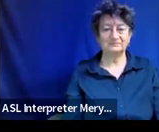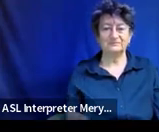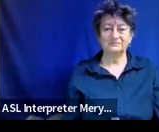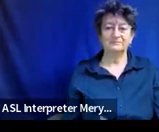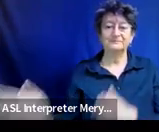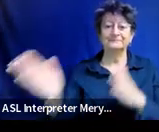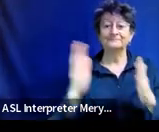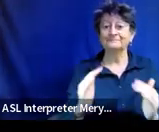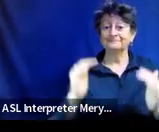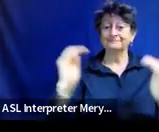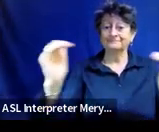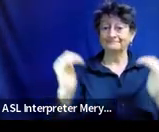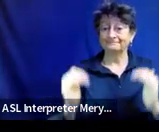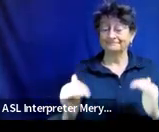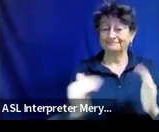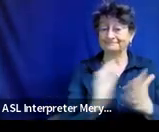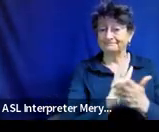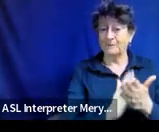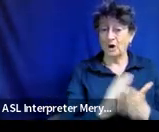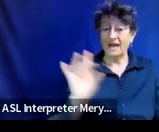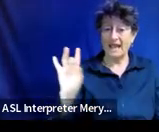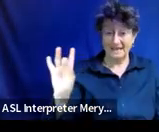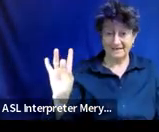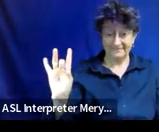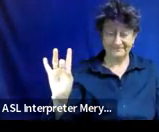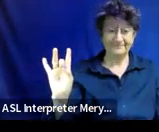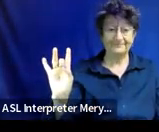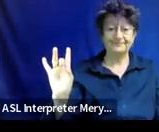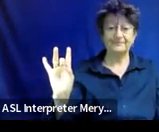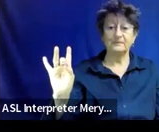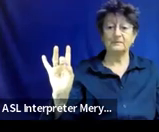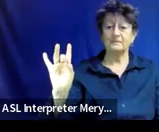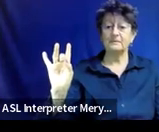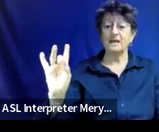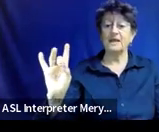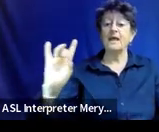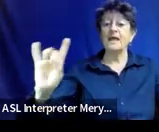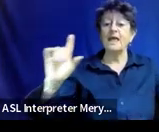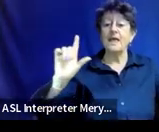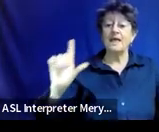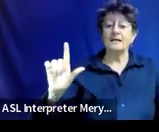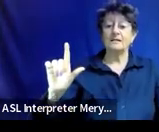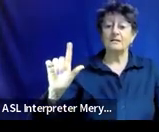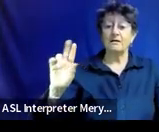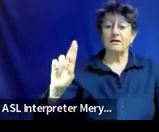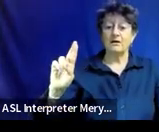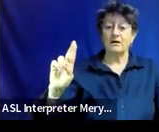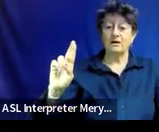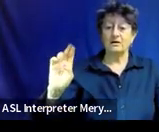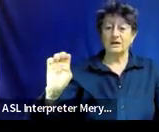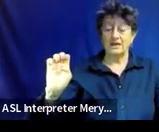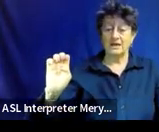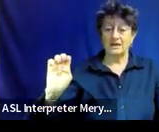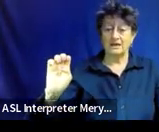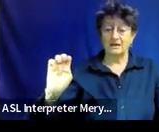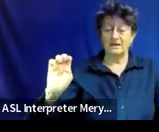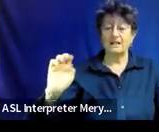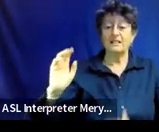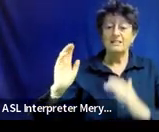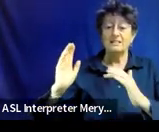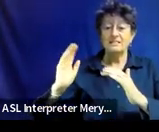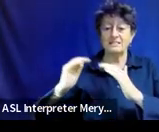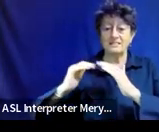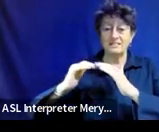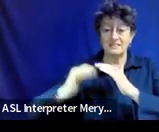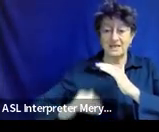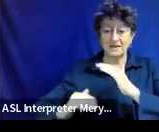All right, so we'll move on to section eight. And this is about the least restrictive environment. So you can see here, this is a snippet from